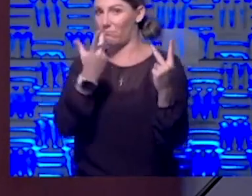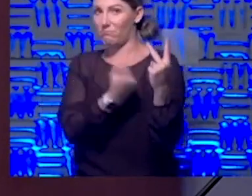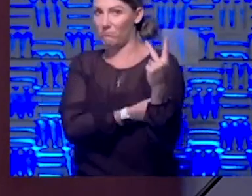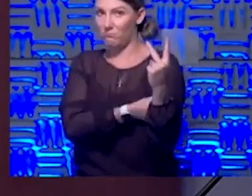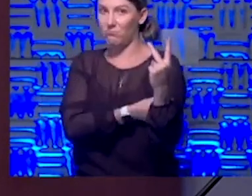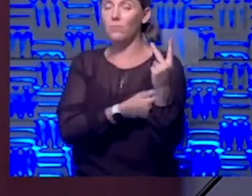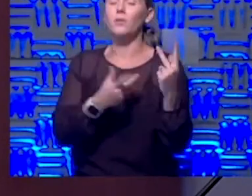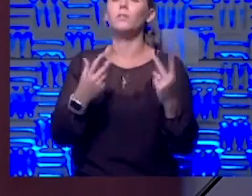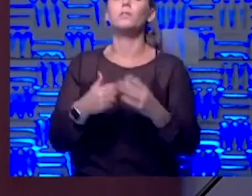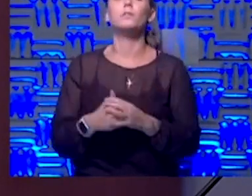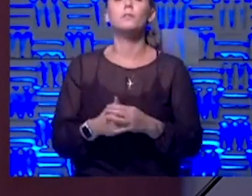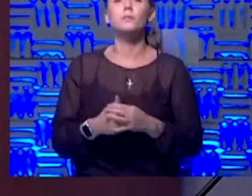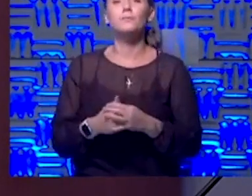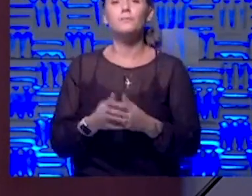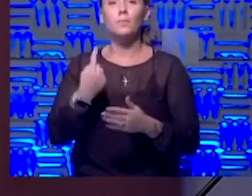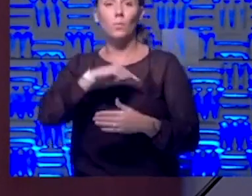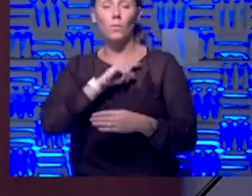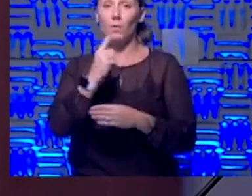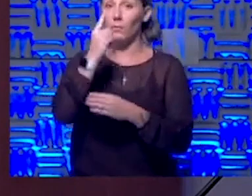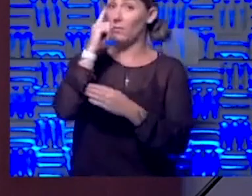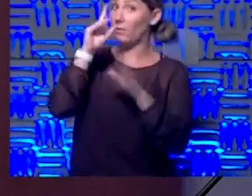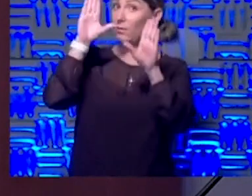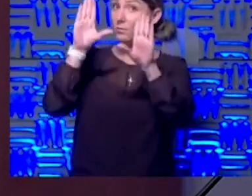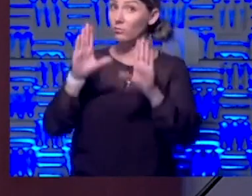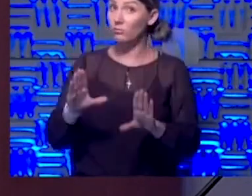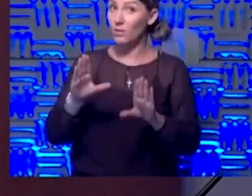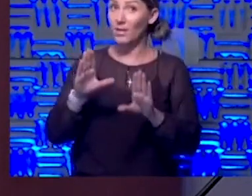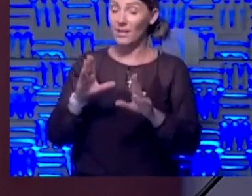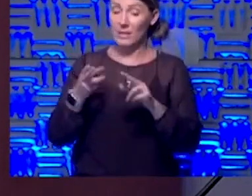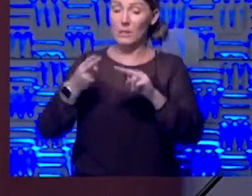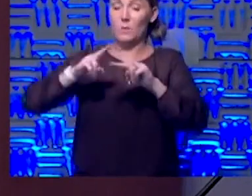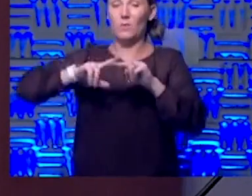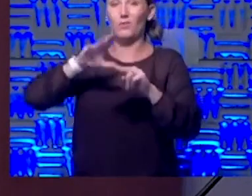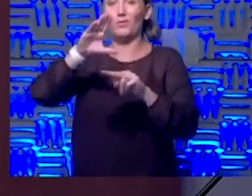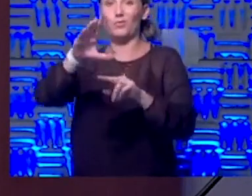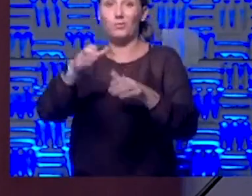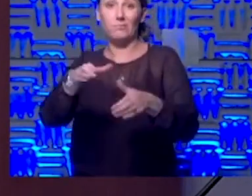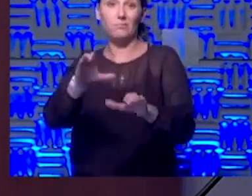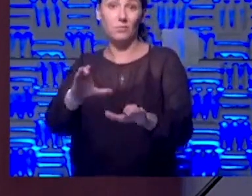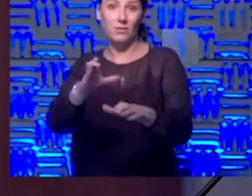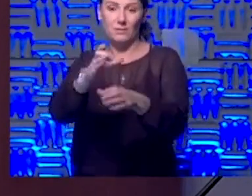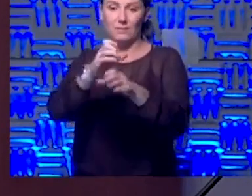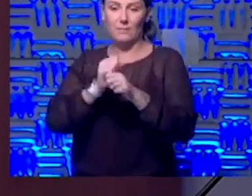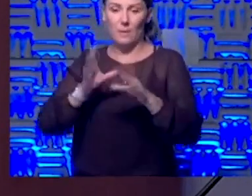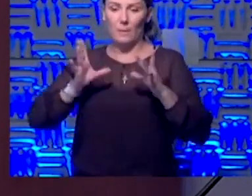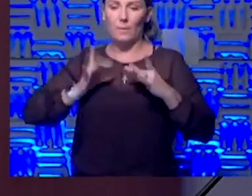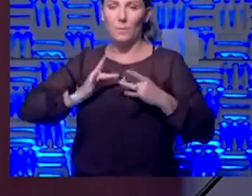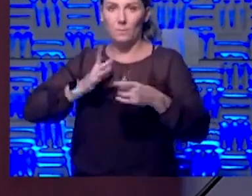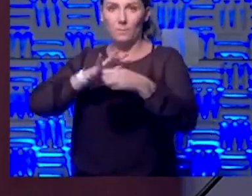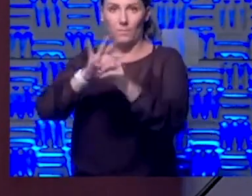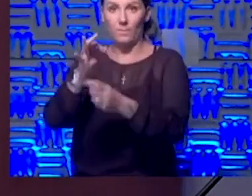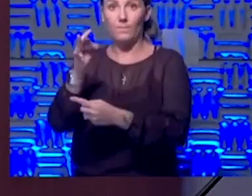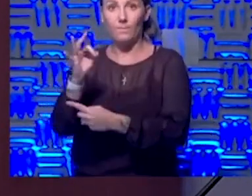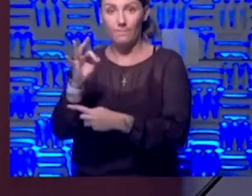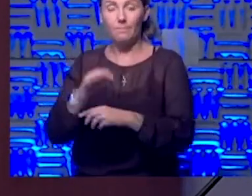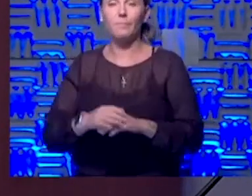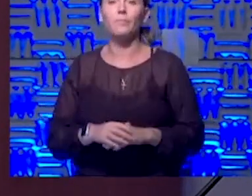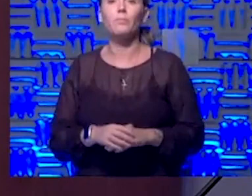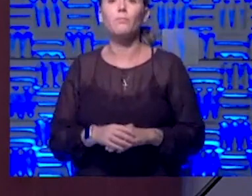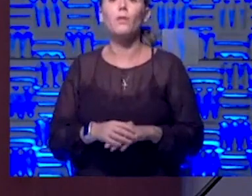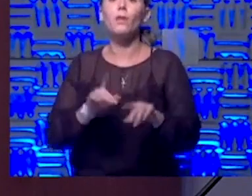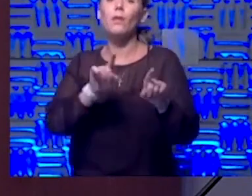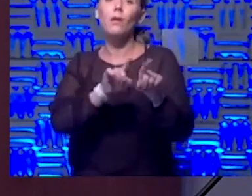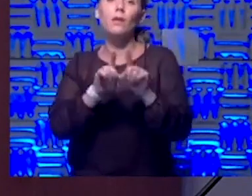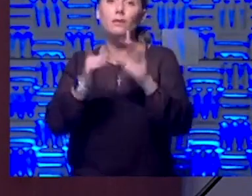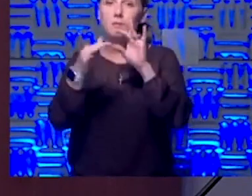so, we think that's great. I mean, that increases your odds of getting the real thing. And also, we want to